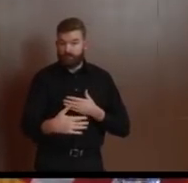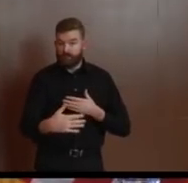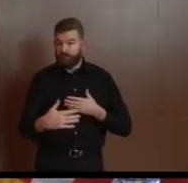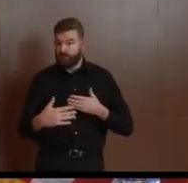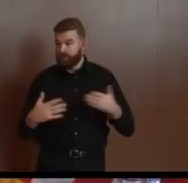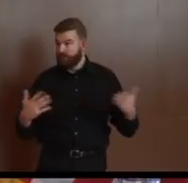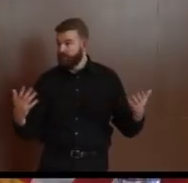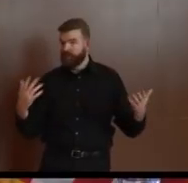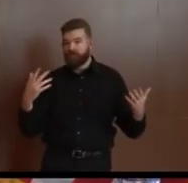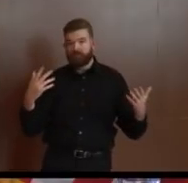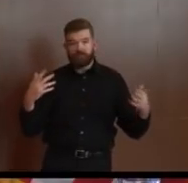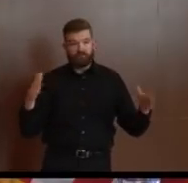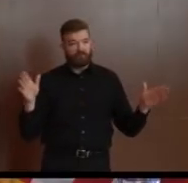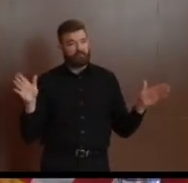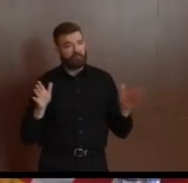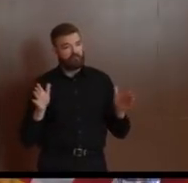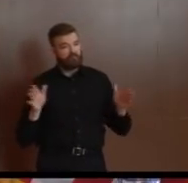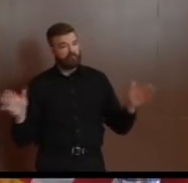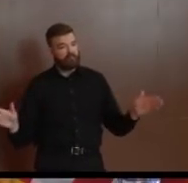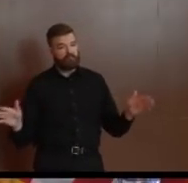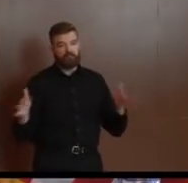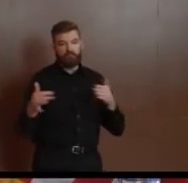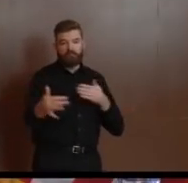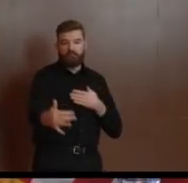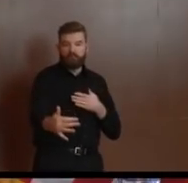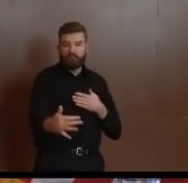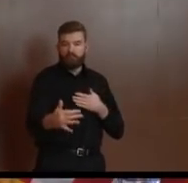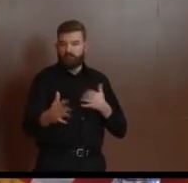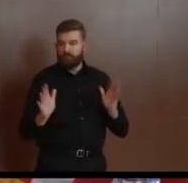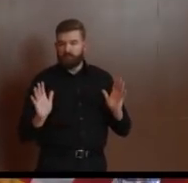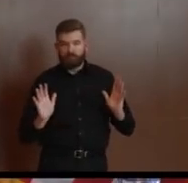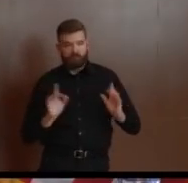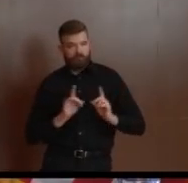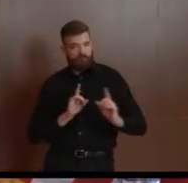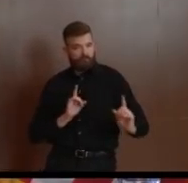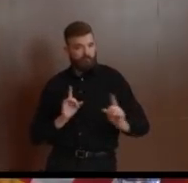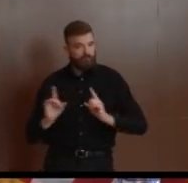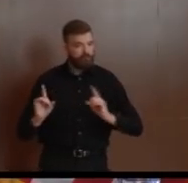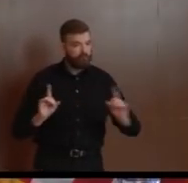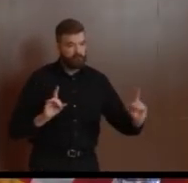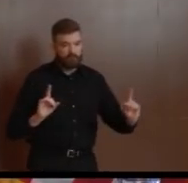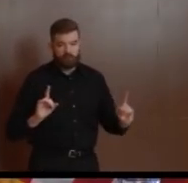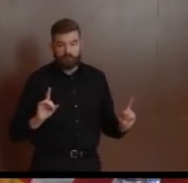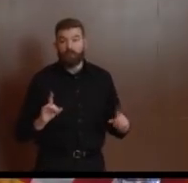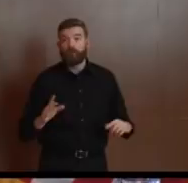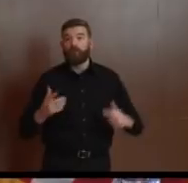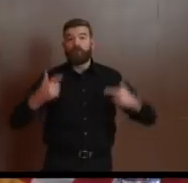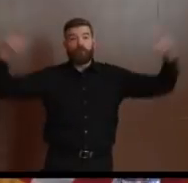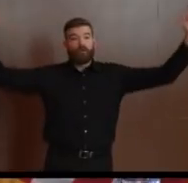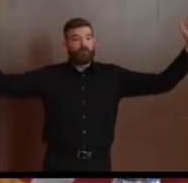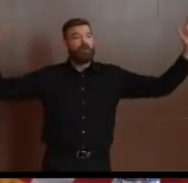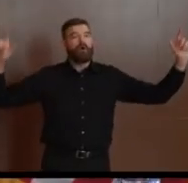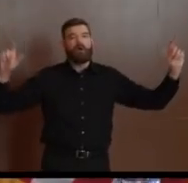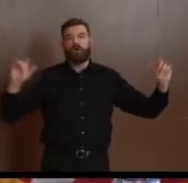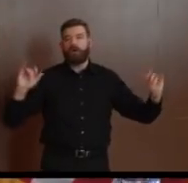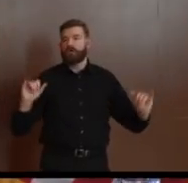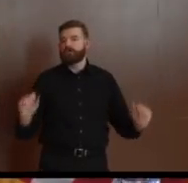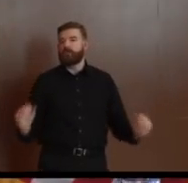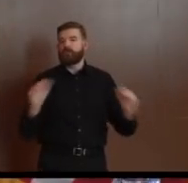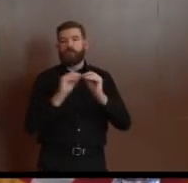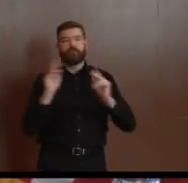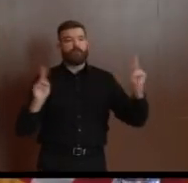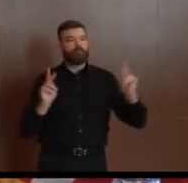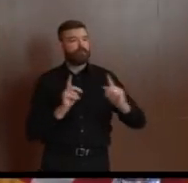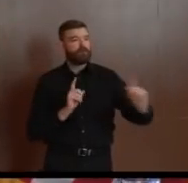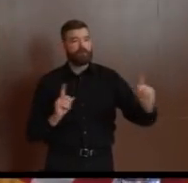I say something else on law enforcement? Law enforcement members, first responders, just like health care workers, are not immune to the